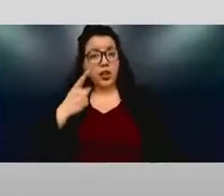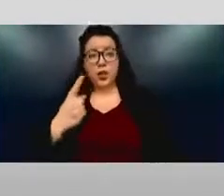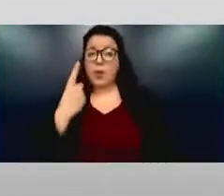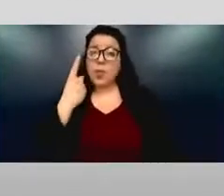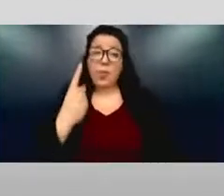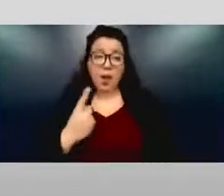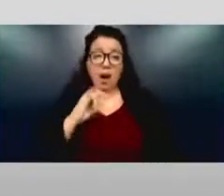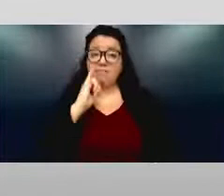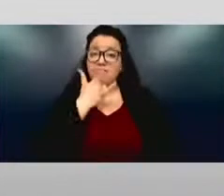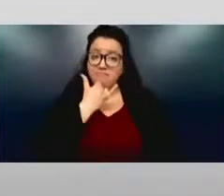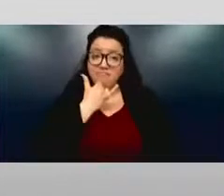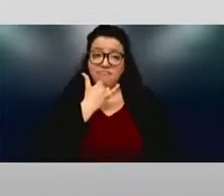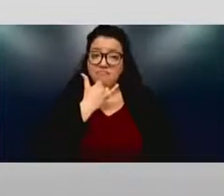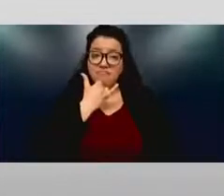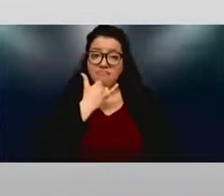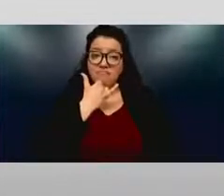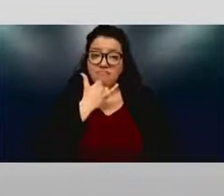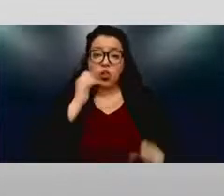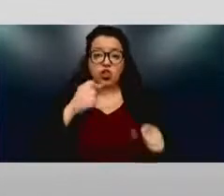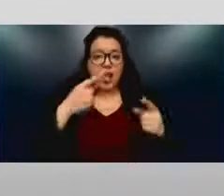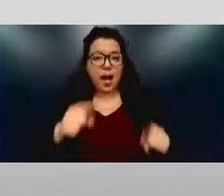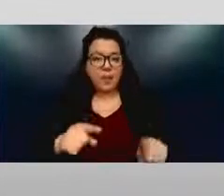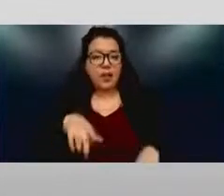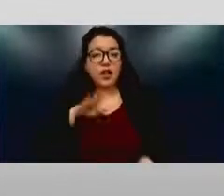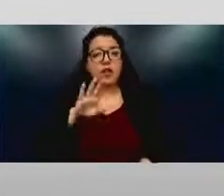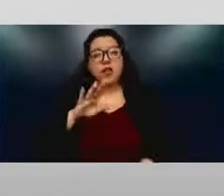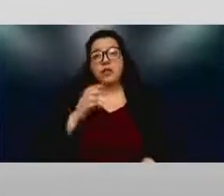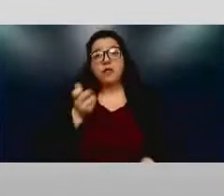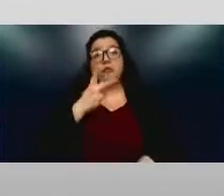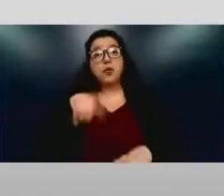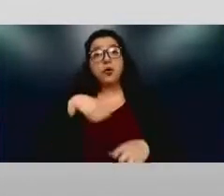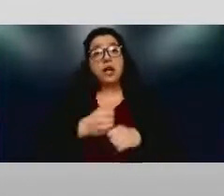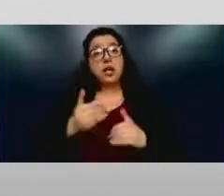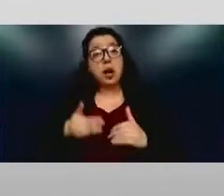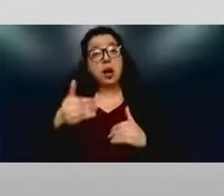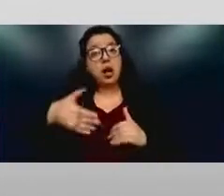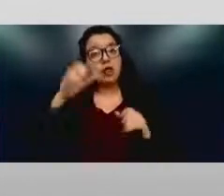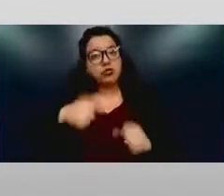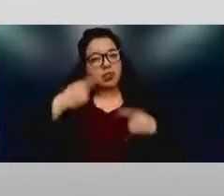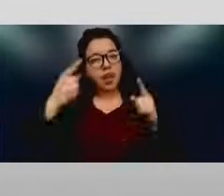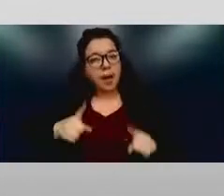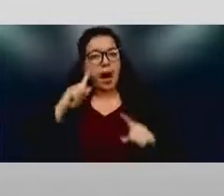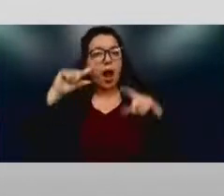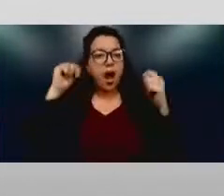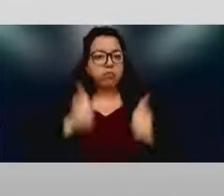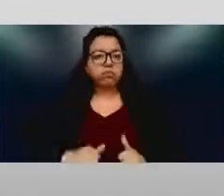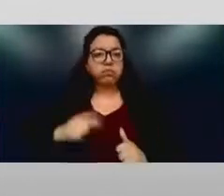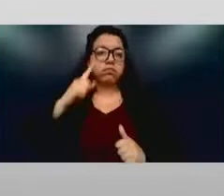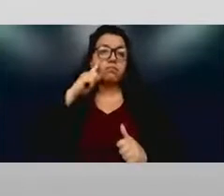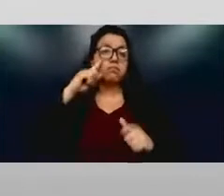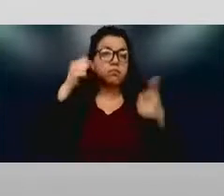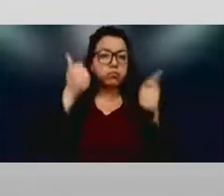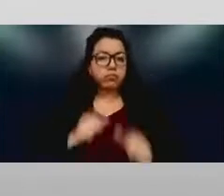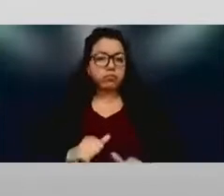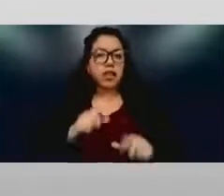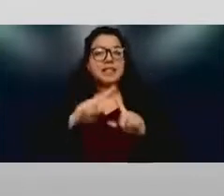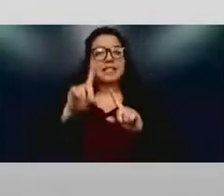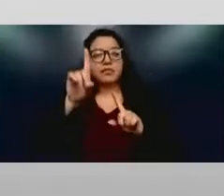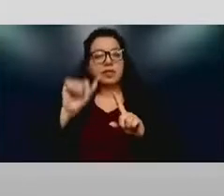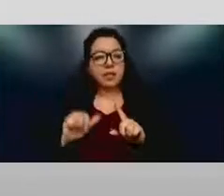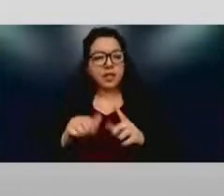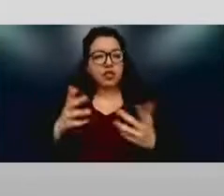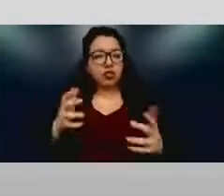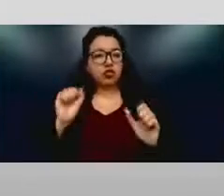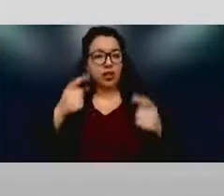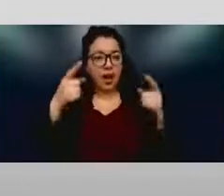birthdays away from having some mobility difficulties or hearing difficulties or seeing difficulties. And while we create this dynamic